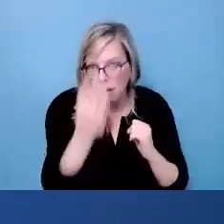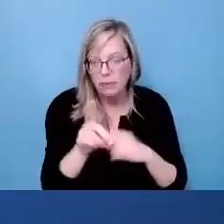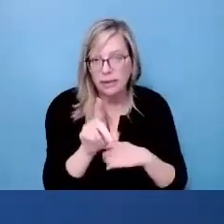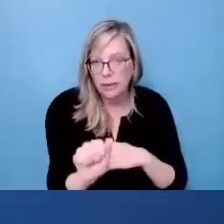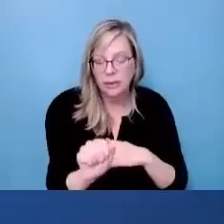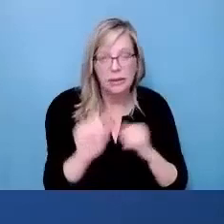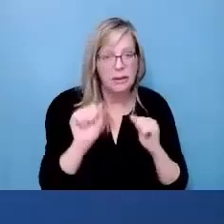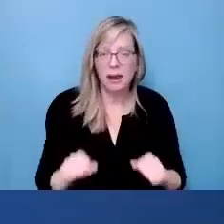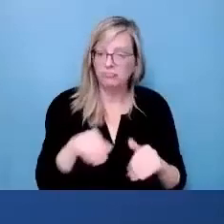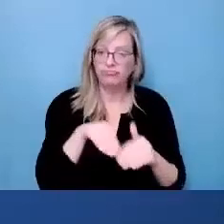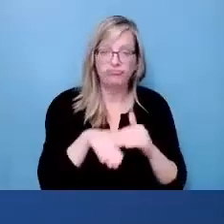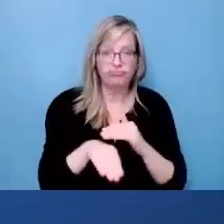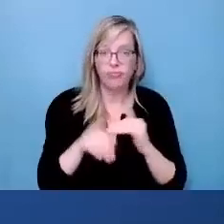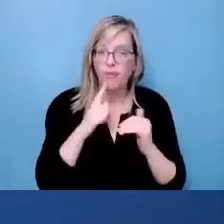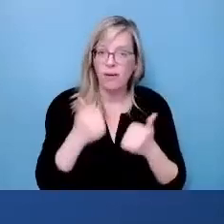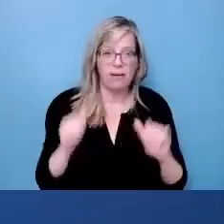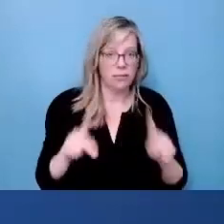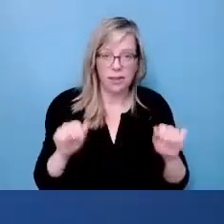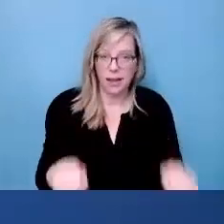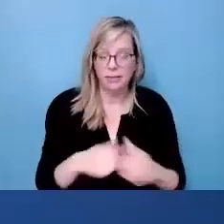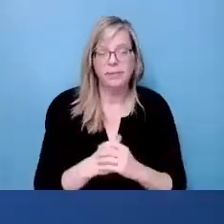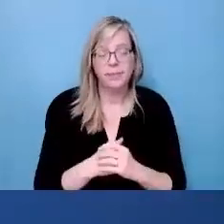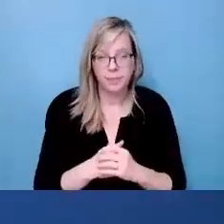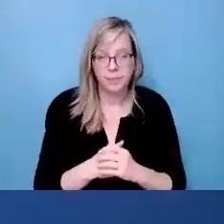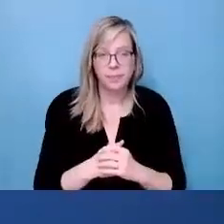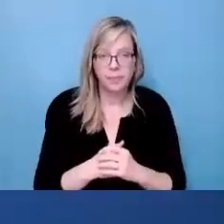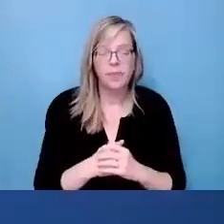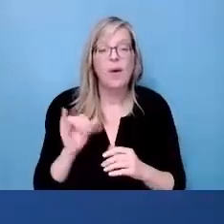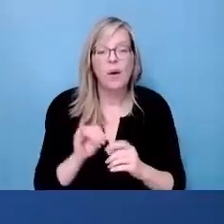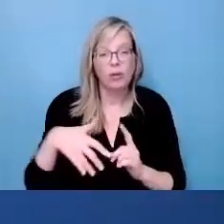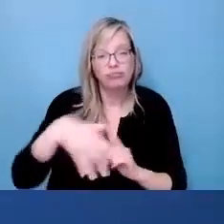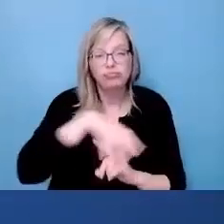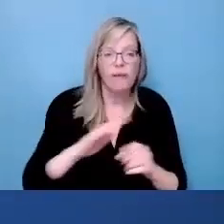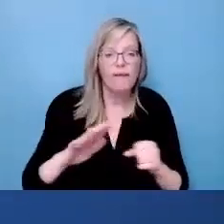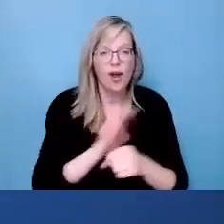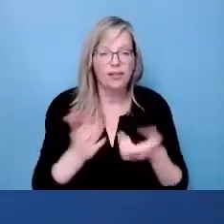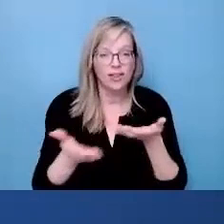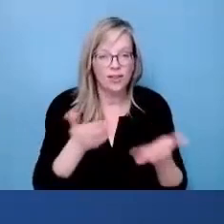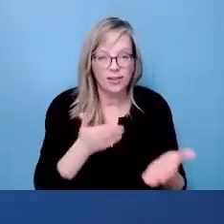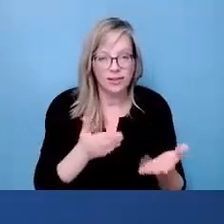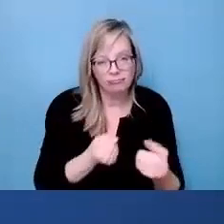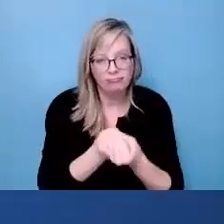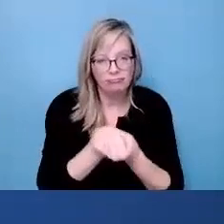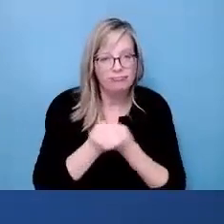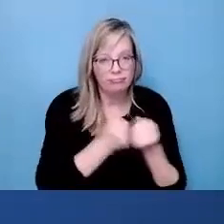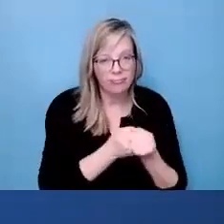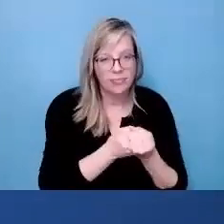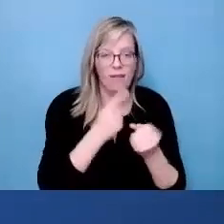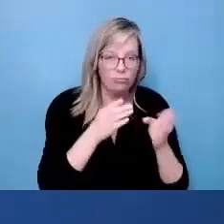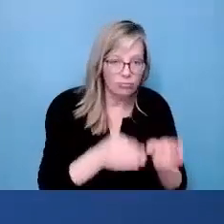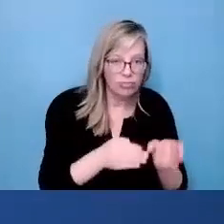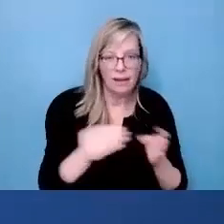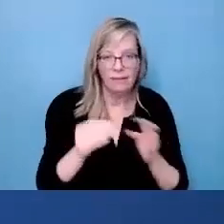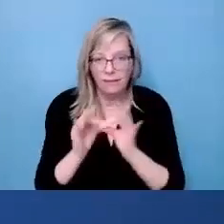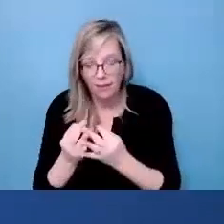disability in order to get support. Similarly, as has been mentioned holistic wraparound services for students and